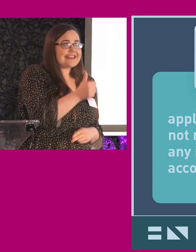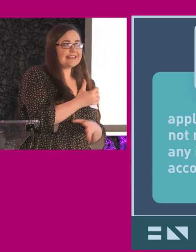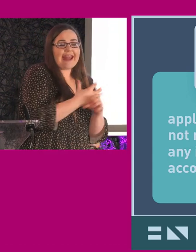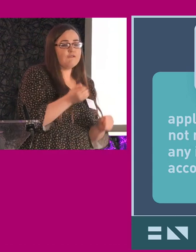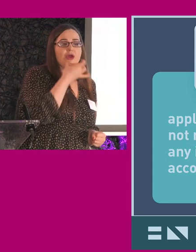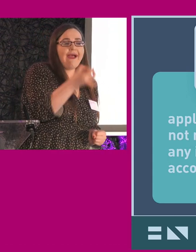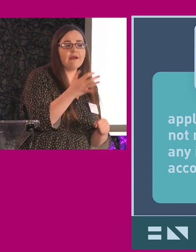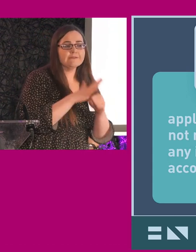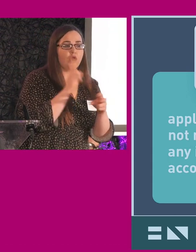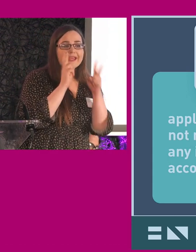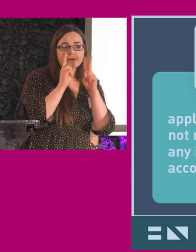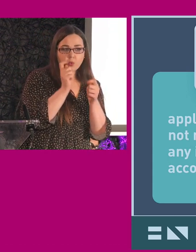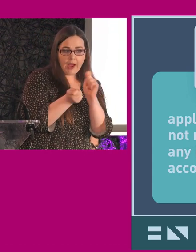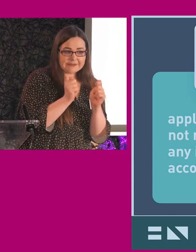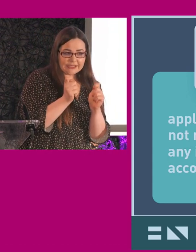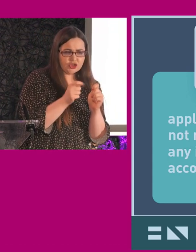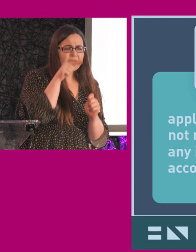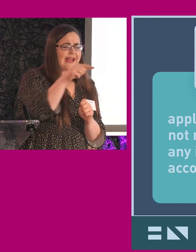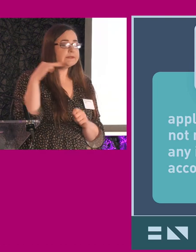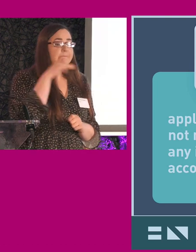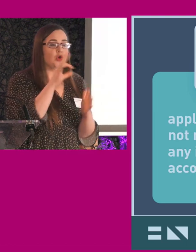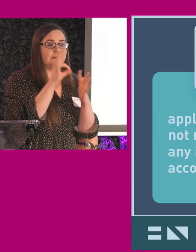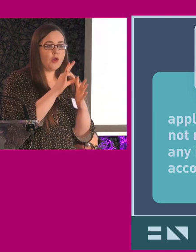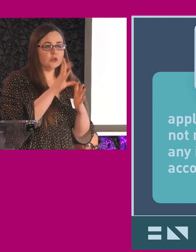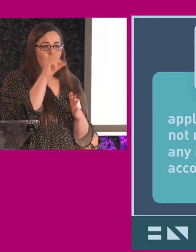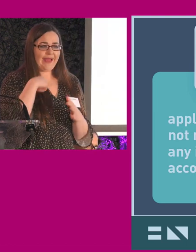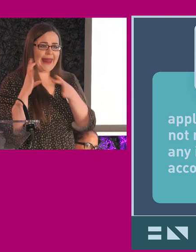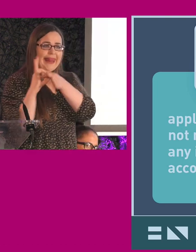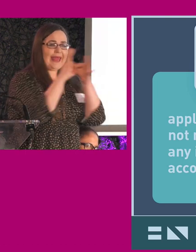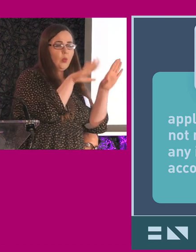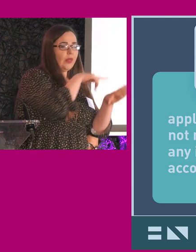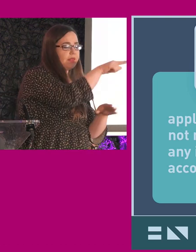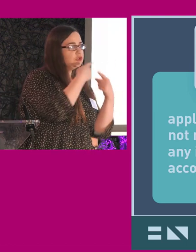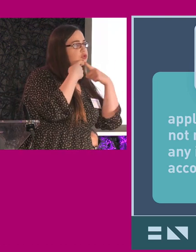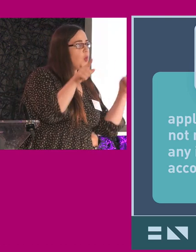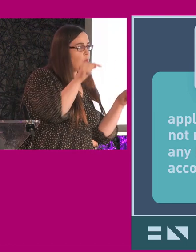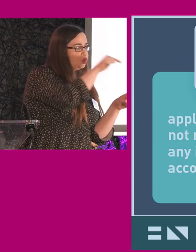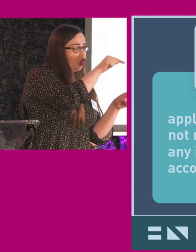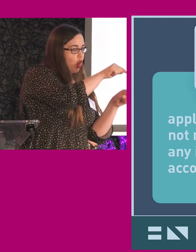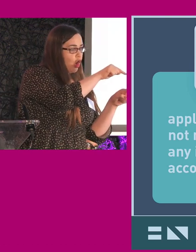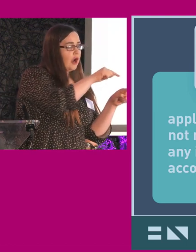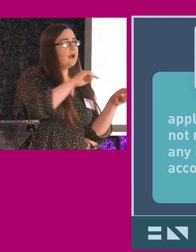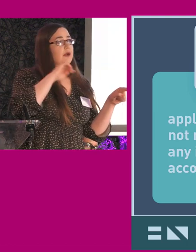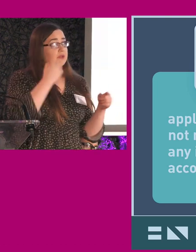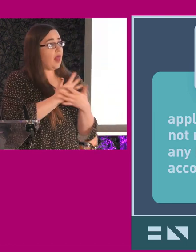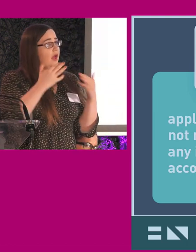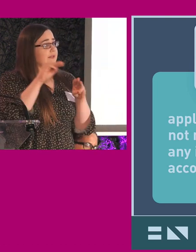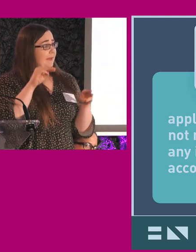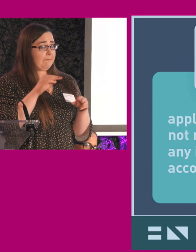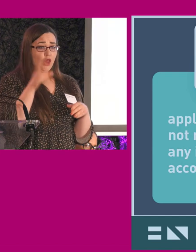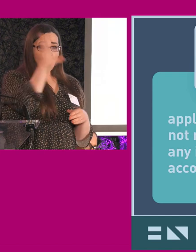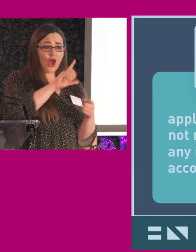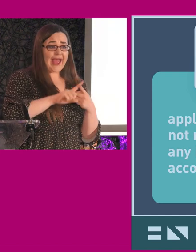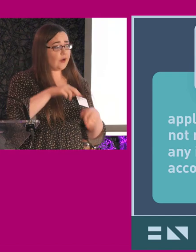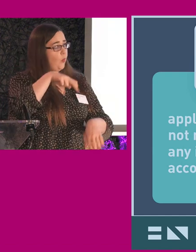five of them haven't asked through the interview for accommodations. And that then can be linked to their disclosures.